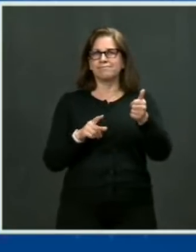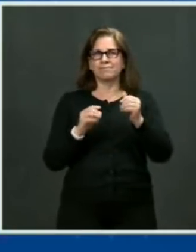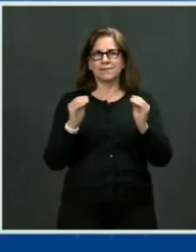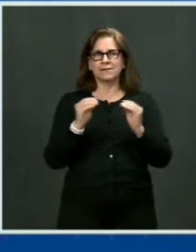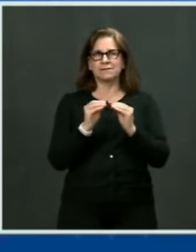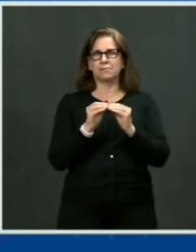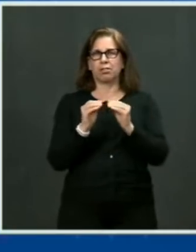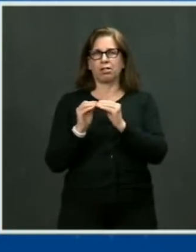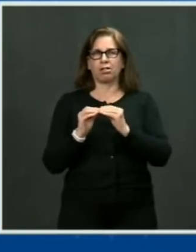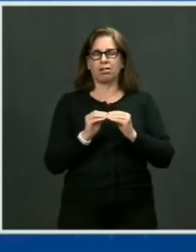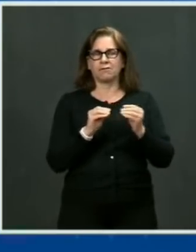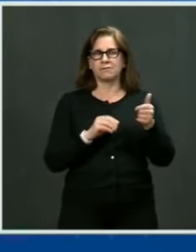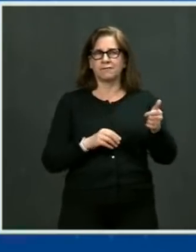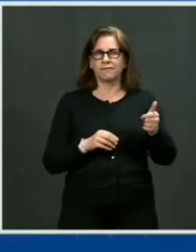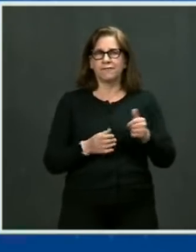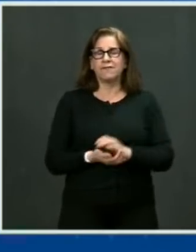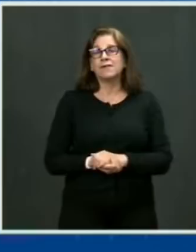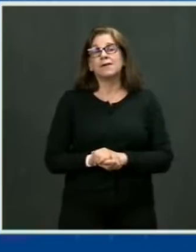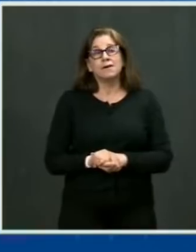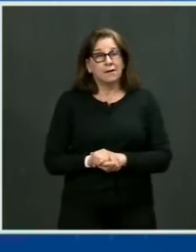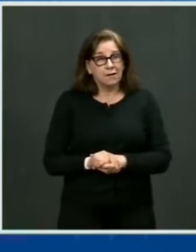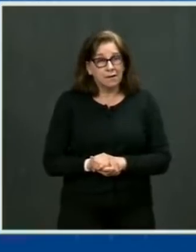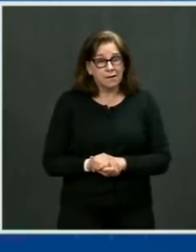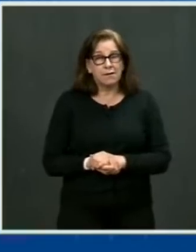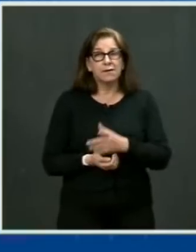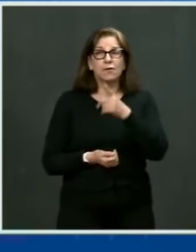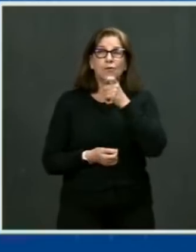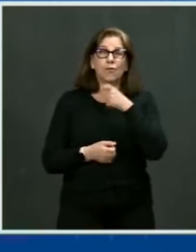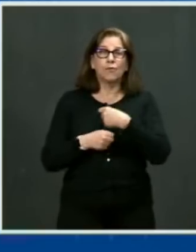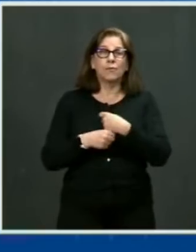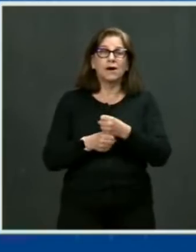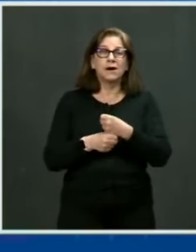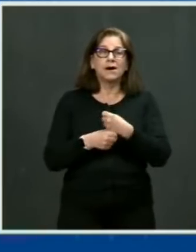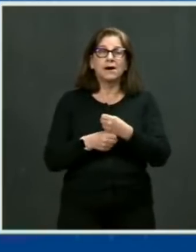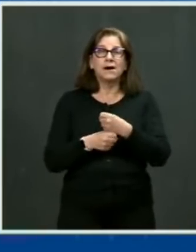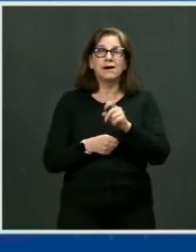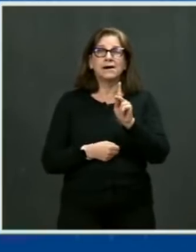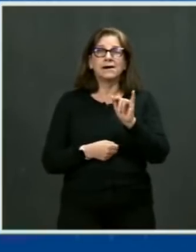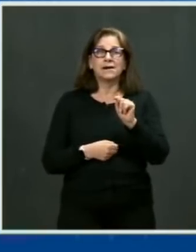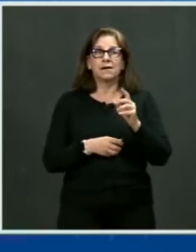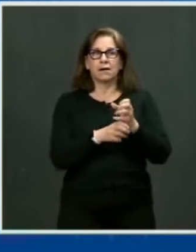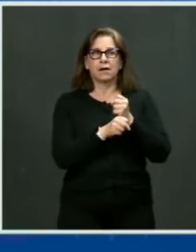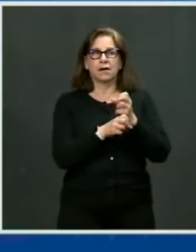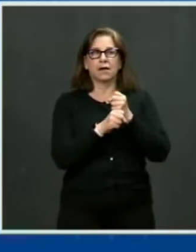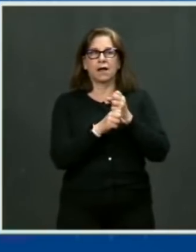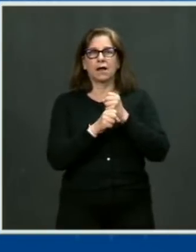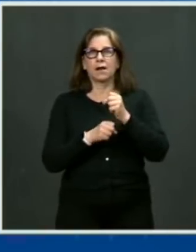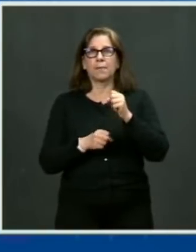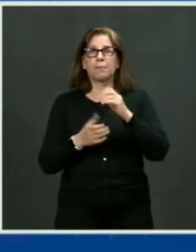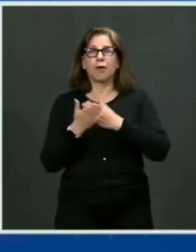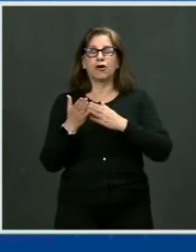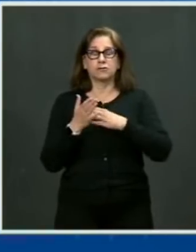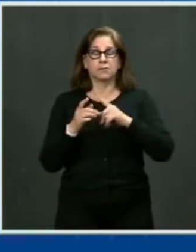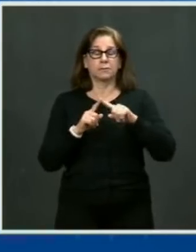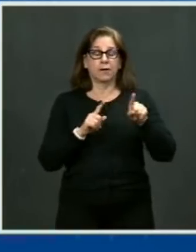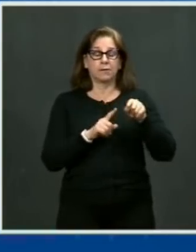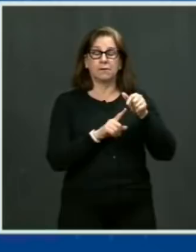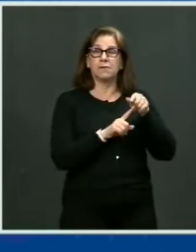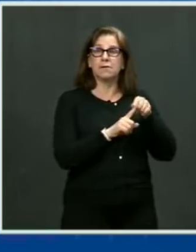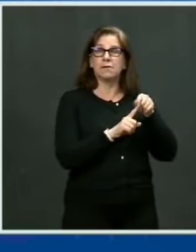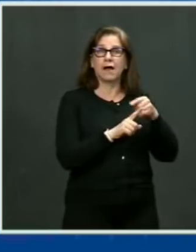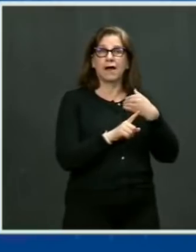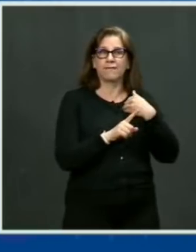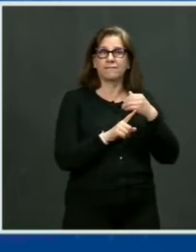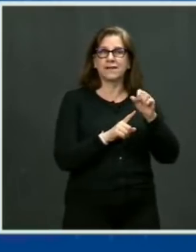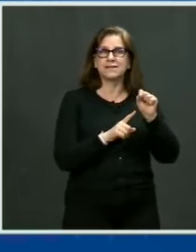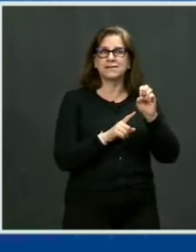seller and manufacturers make the key parts with serial numbers and run background checks on the buyers when